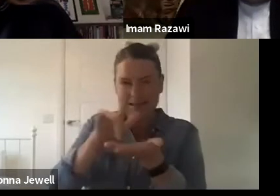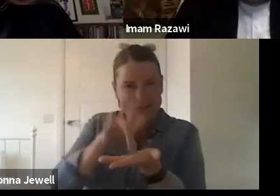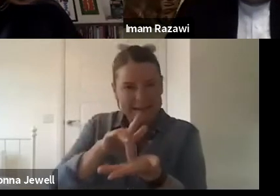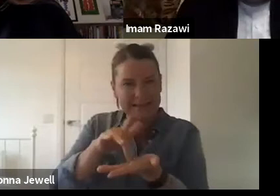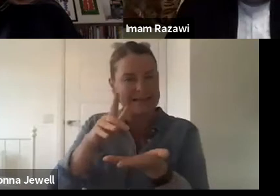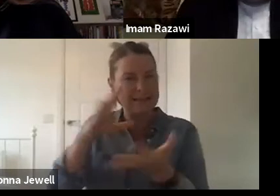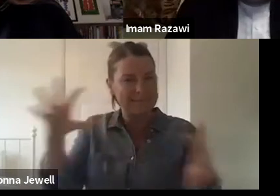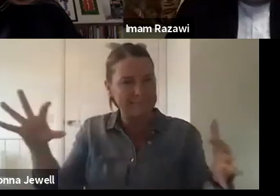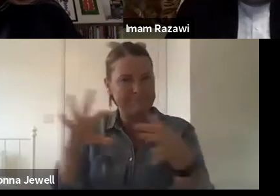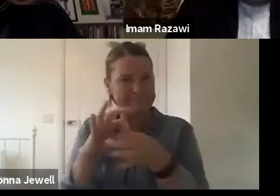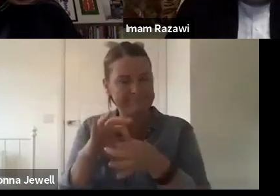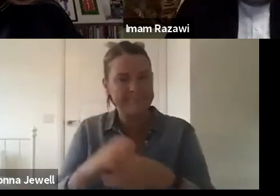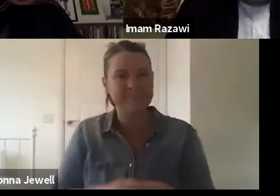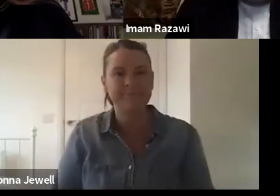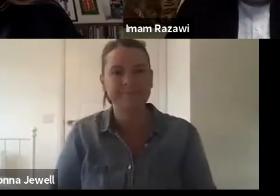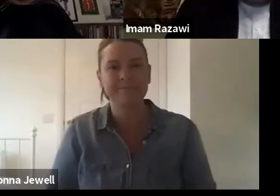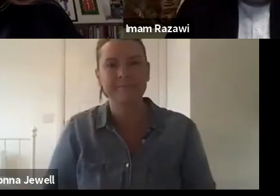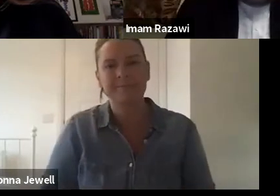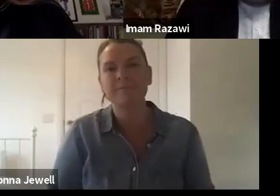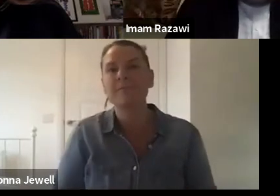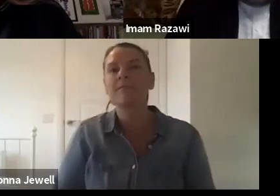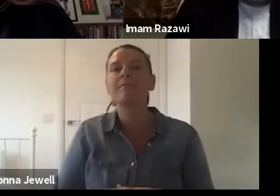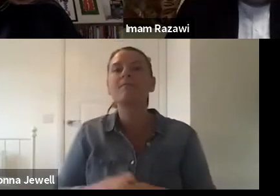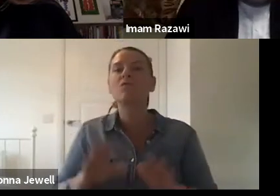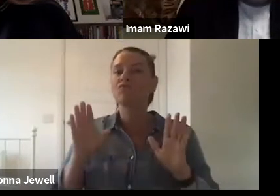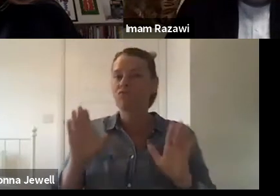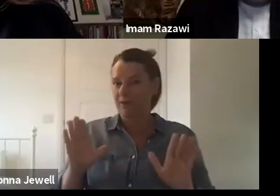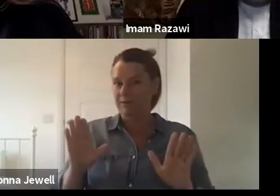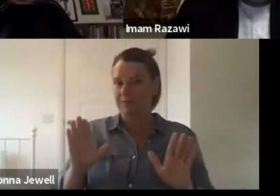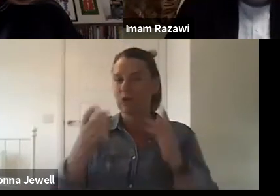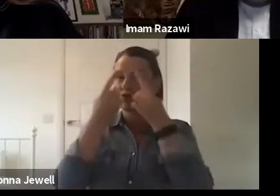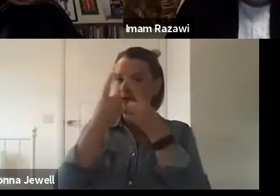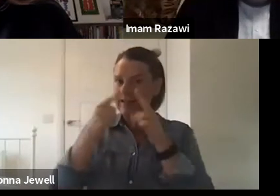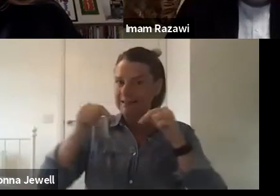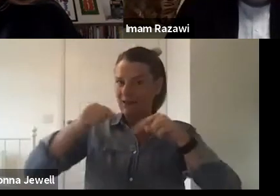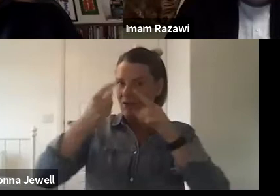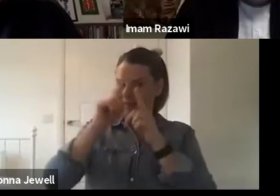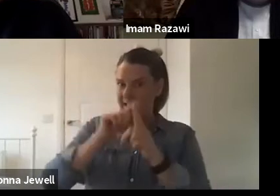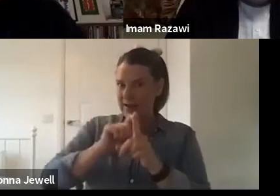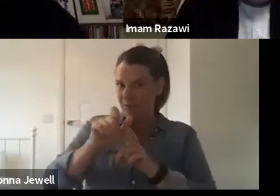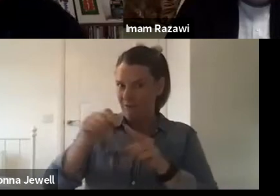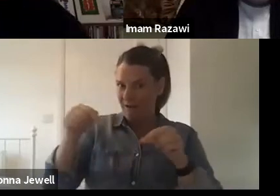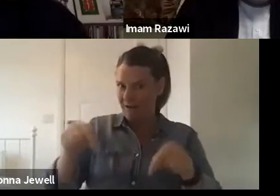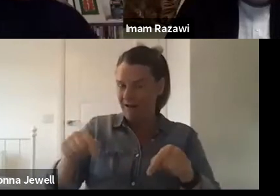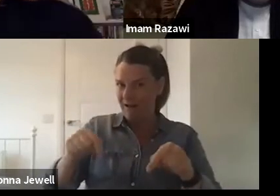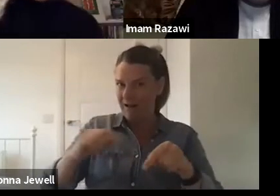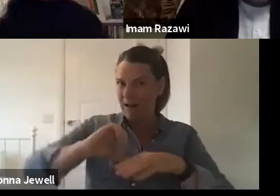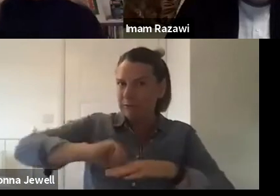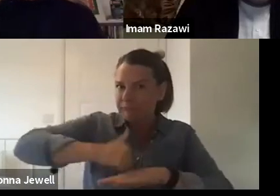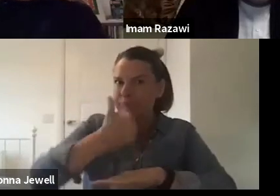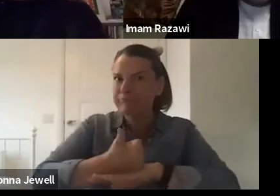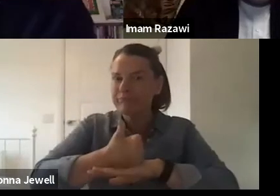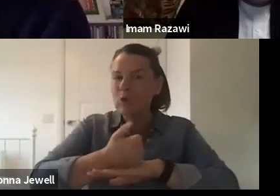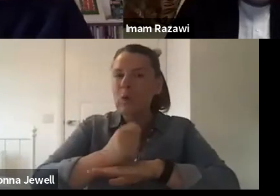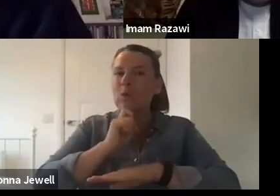Well, I think from the University of Edinburgh's perspective, we were initially set up by the city,